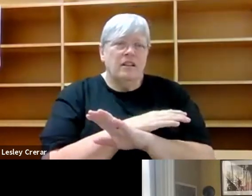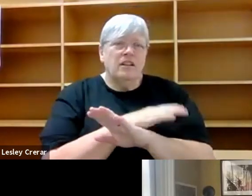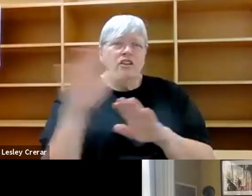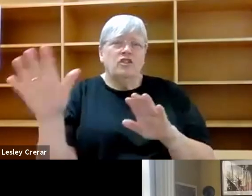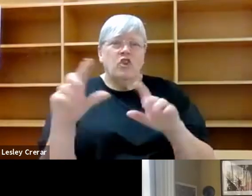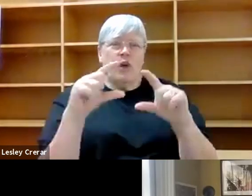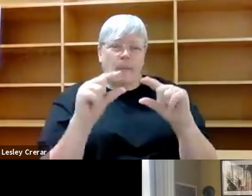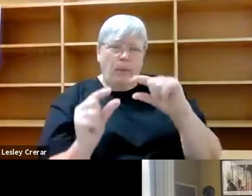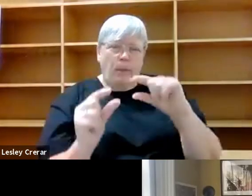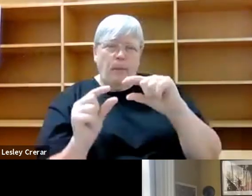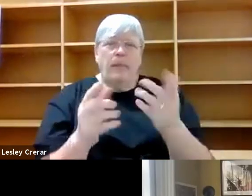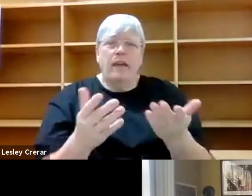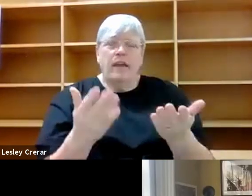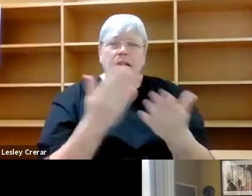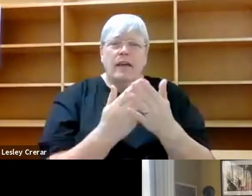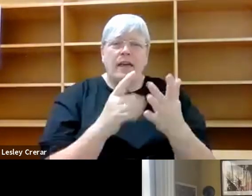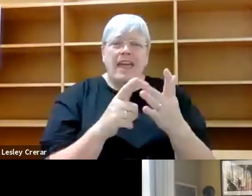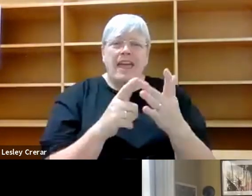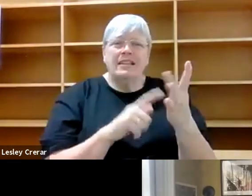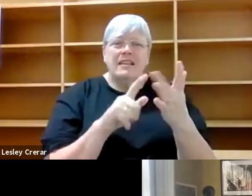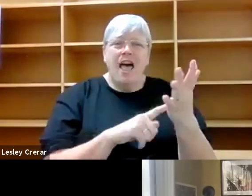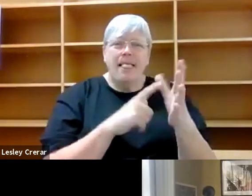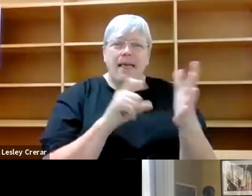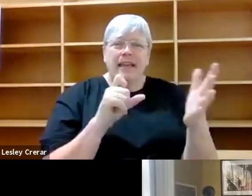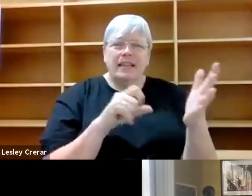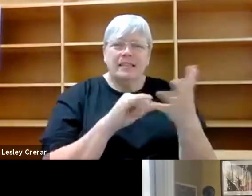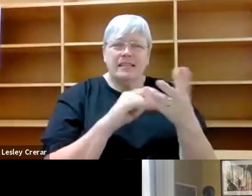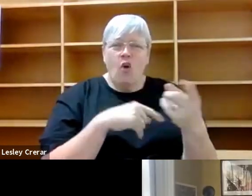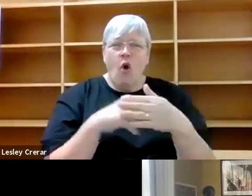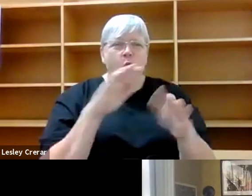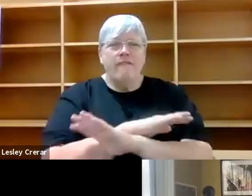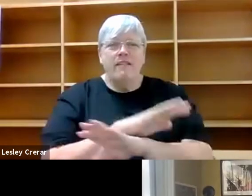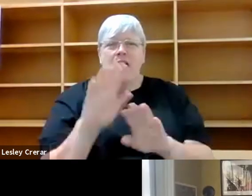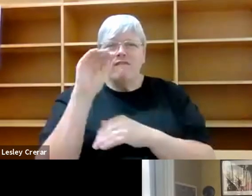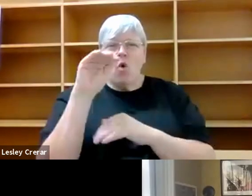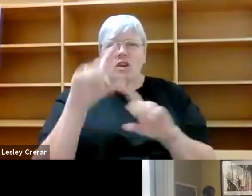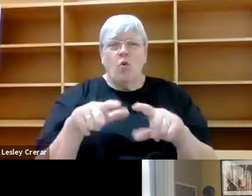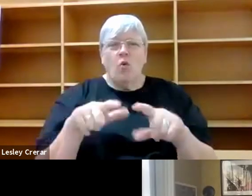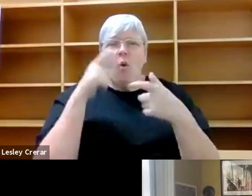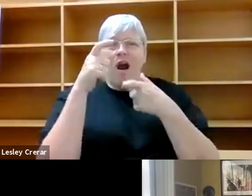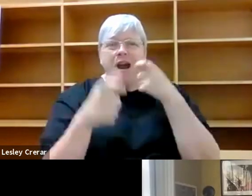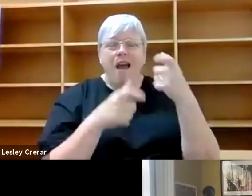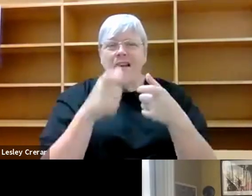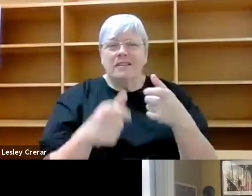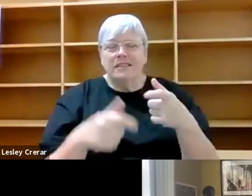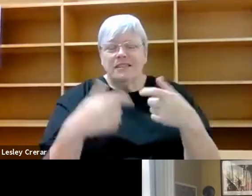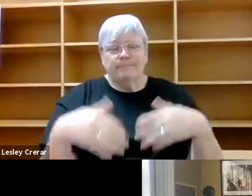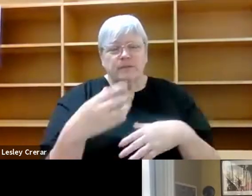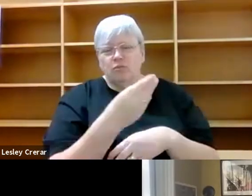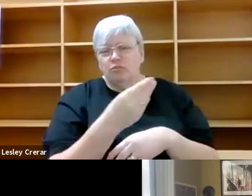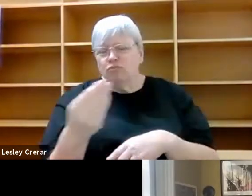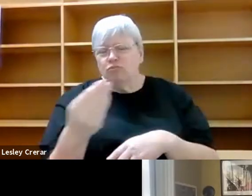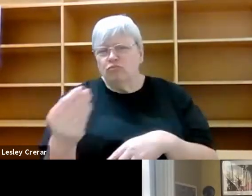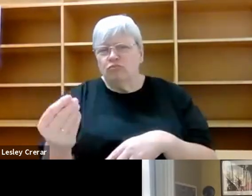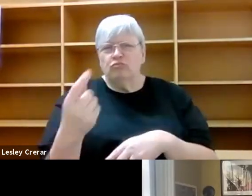non italicization, I guess, of, um, non English words. So, um, the only words that are italicized in the books, in the book are,